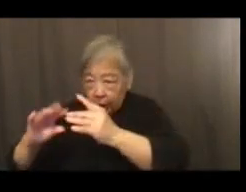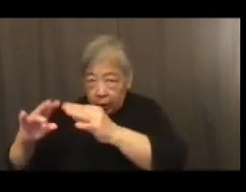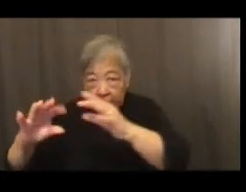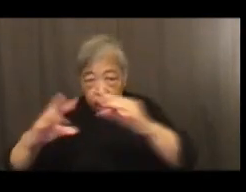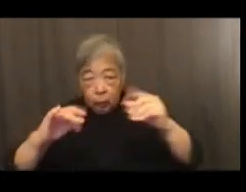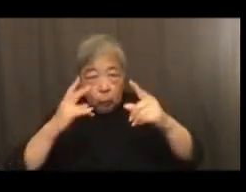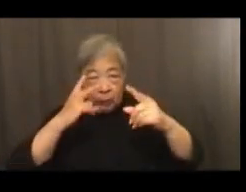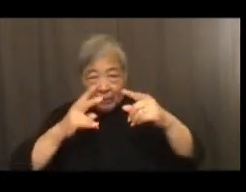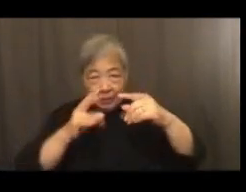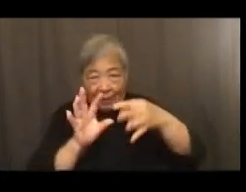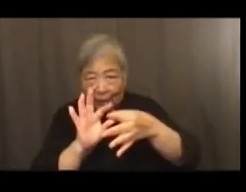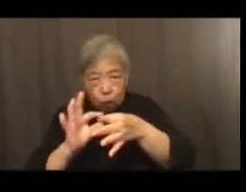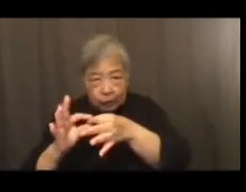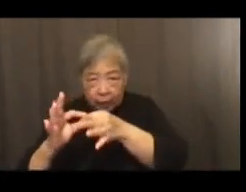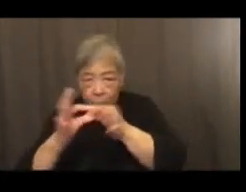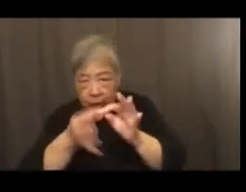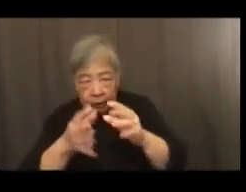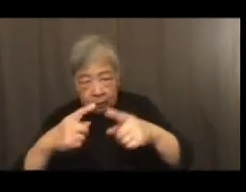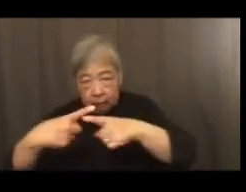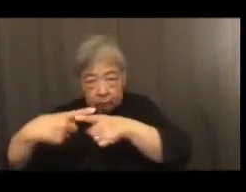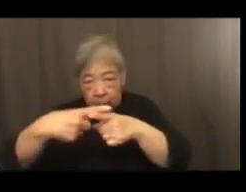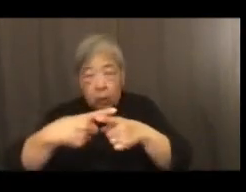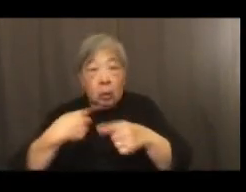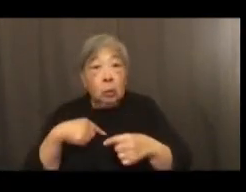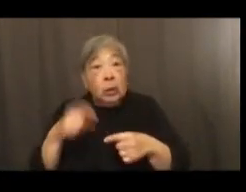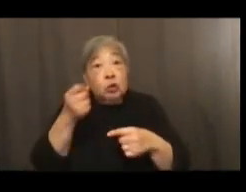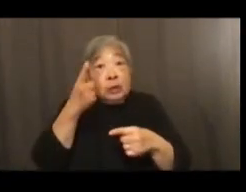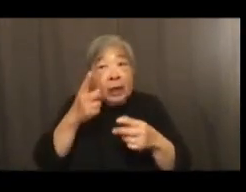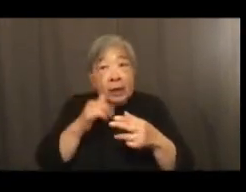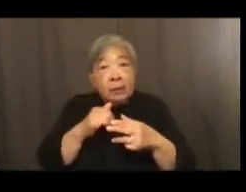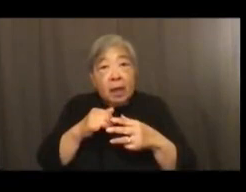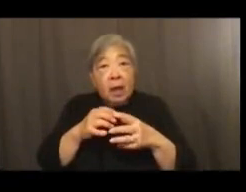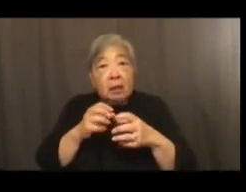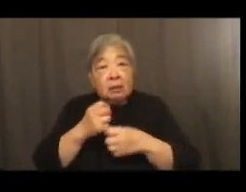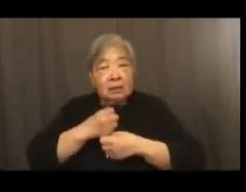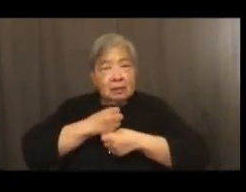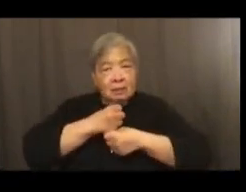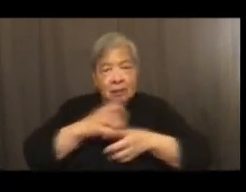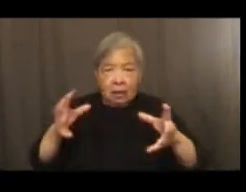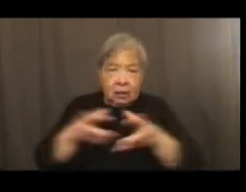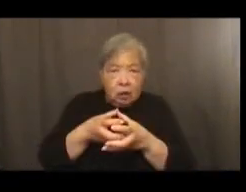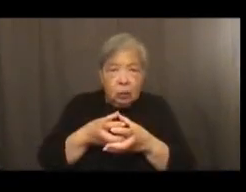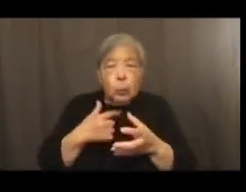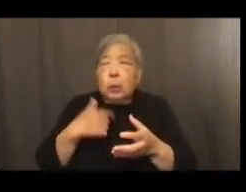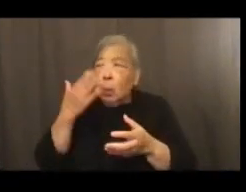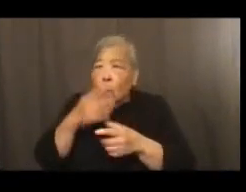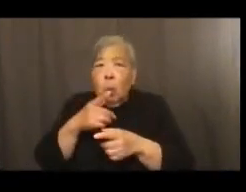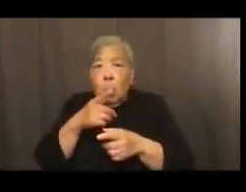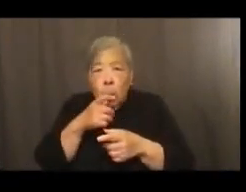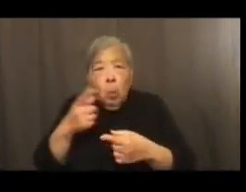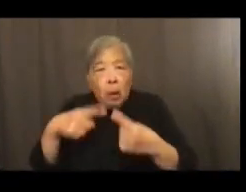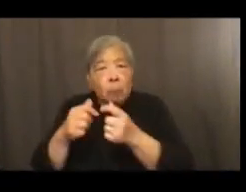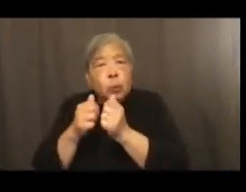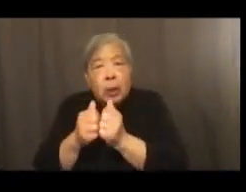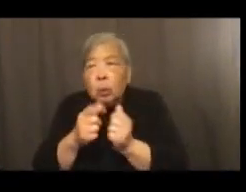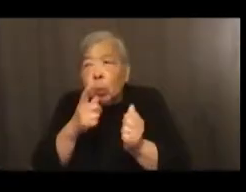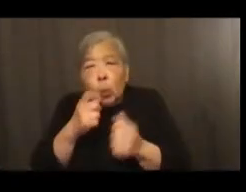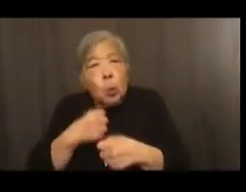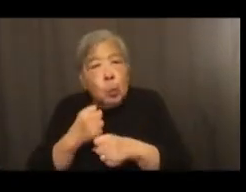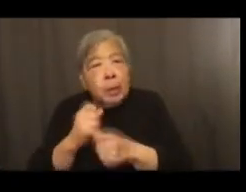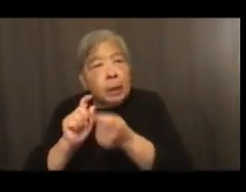Theo's great points, where we understand the solidarities, where we've known we've come together to make change, where we've, we've,